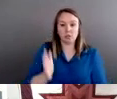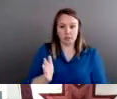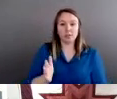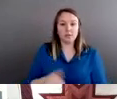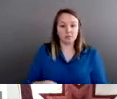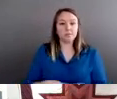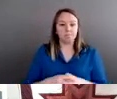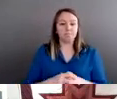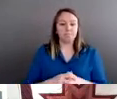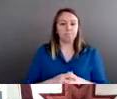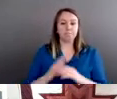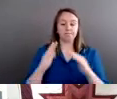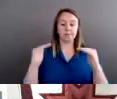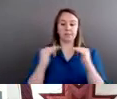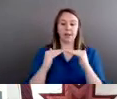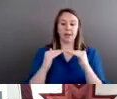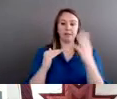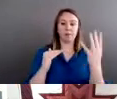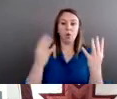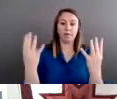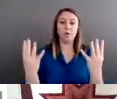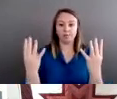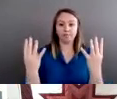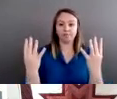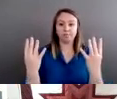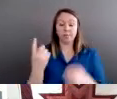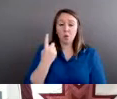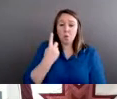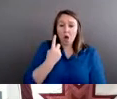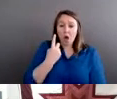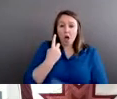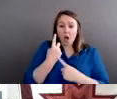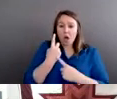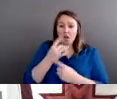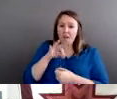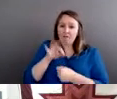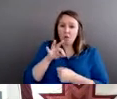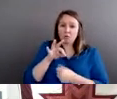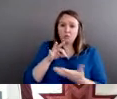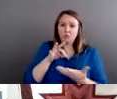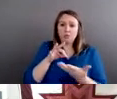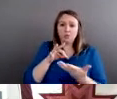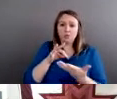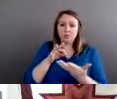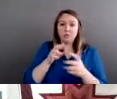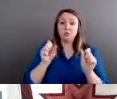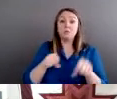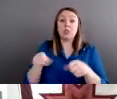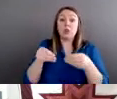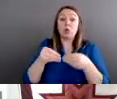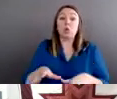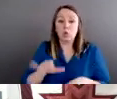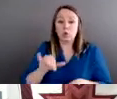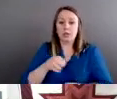was a tie vote. We were one vote away from losing this civil power. But because